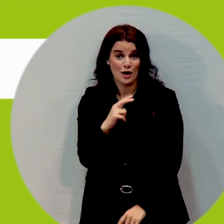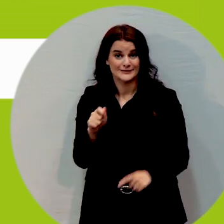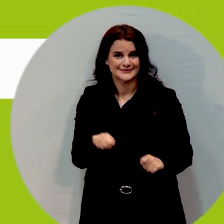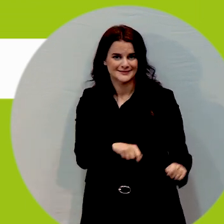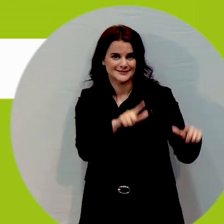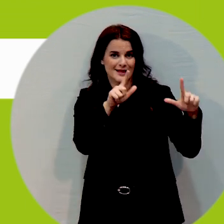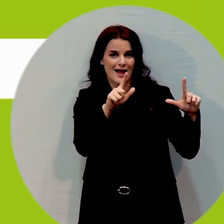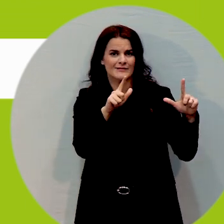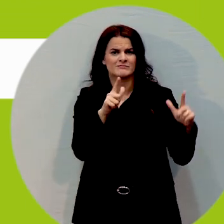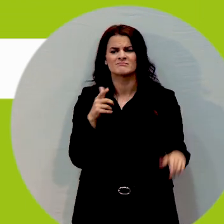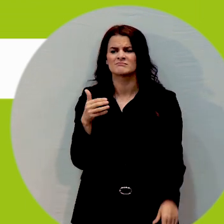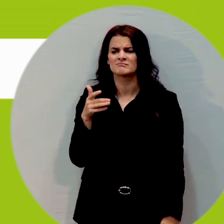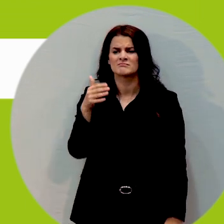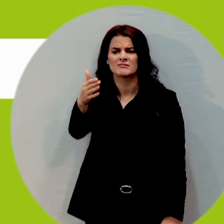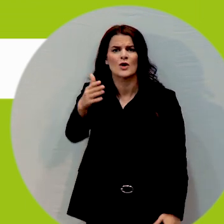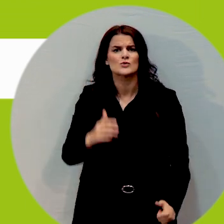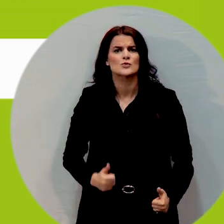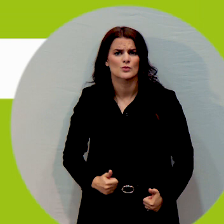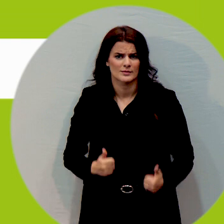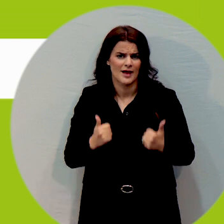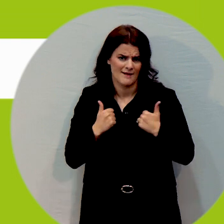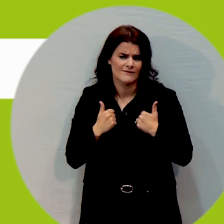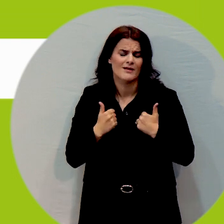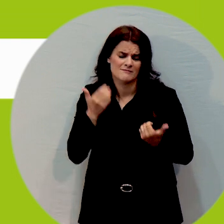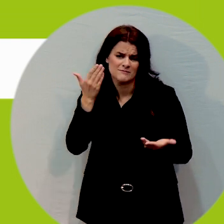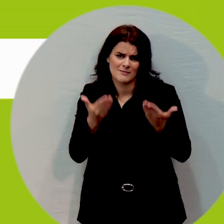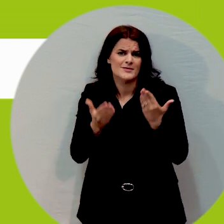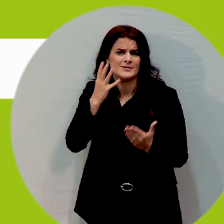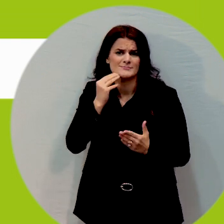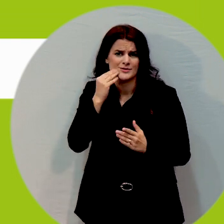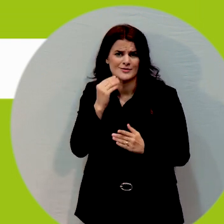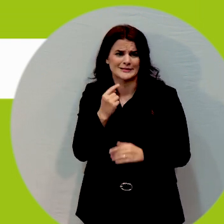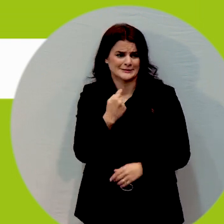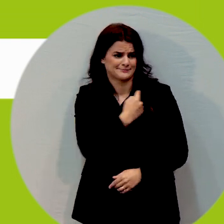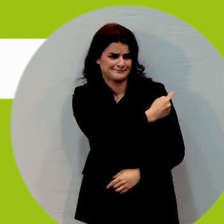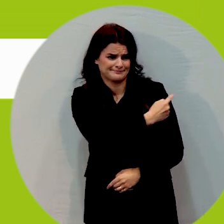life, you will probably be one of those row of people.